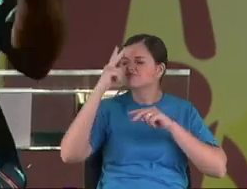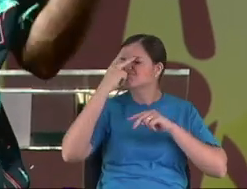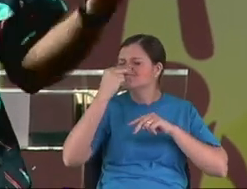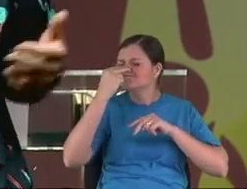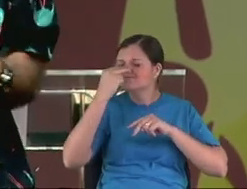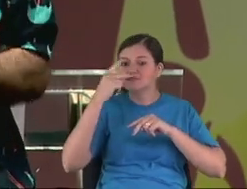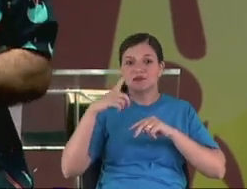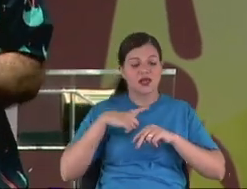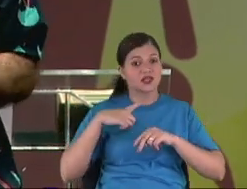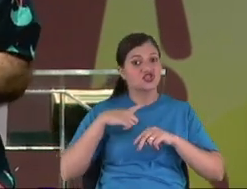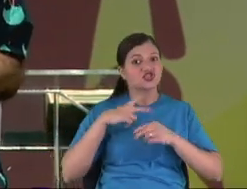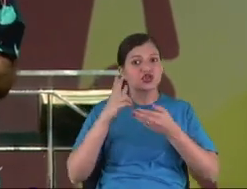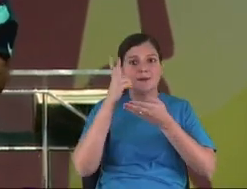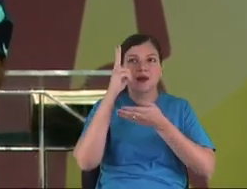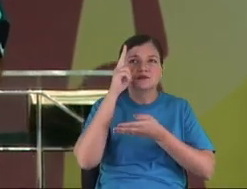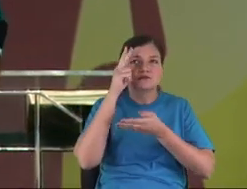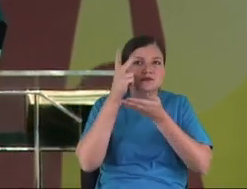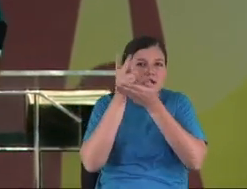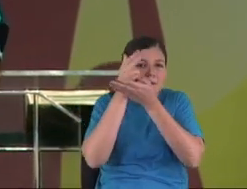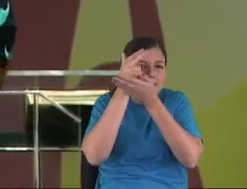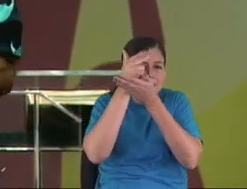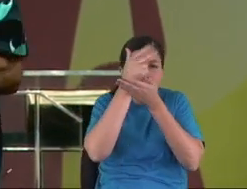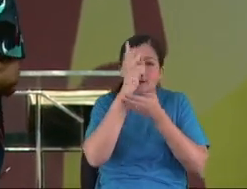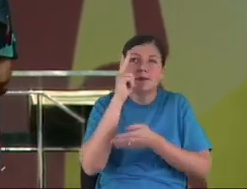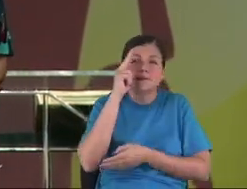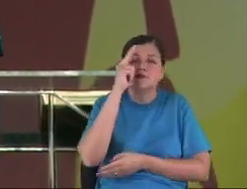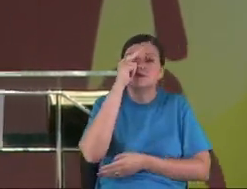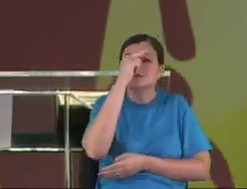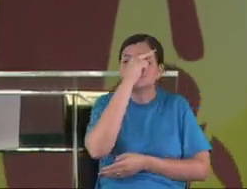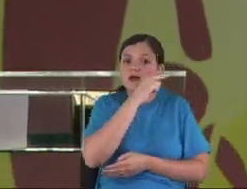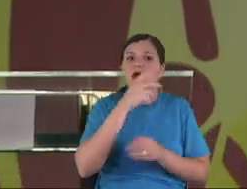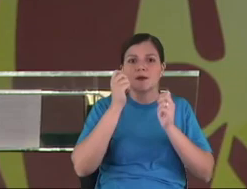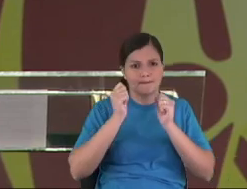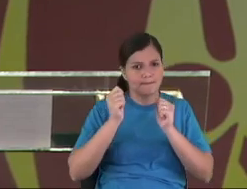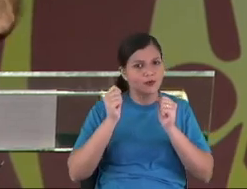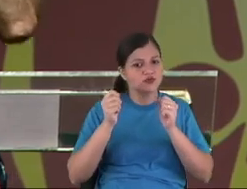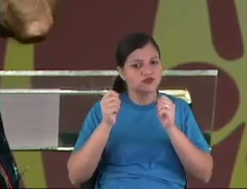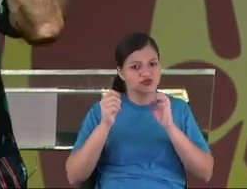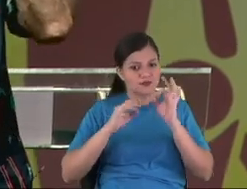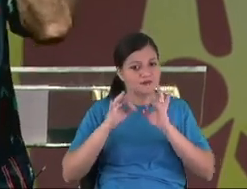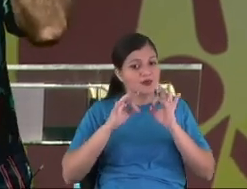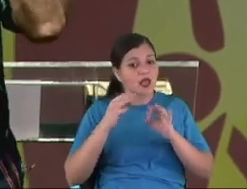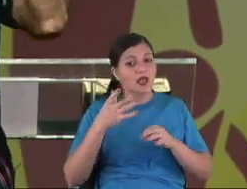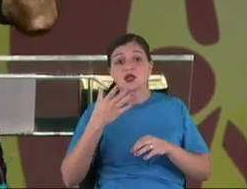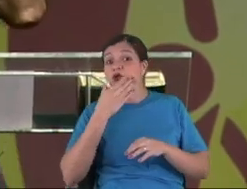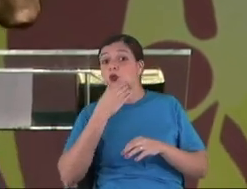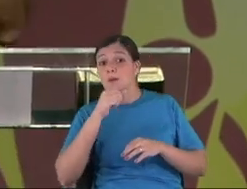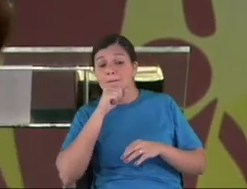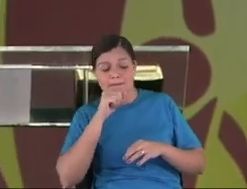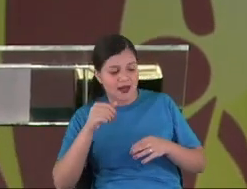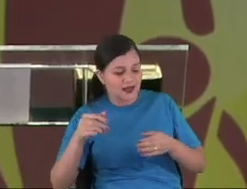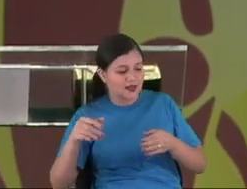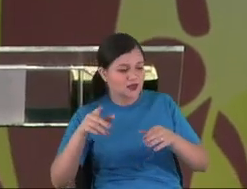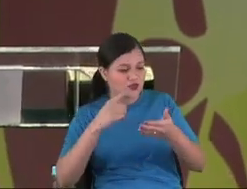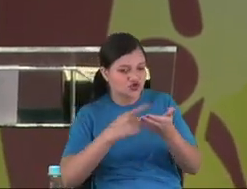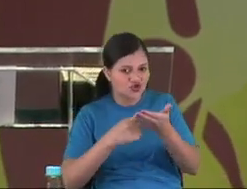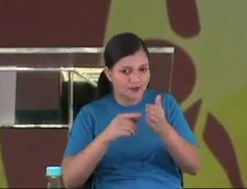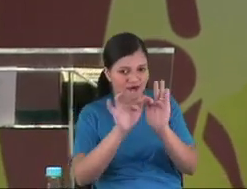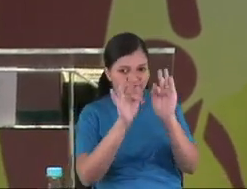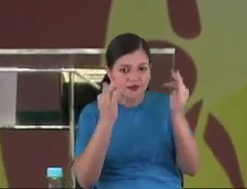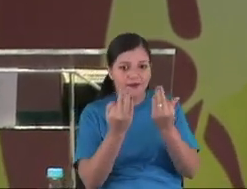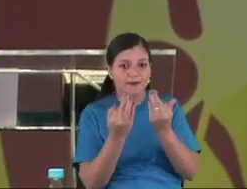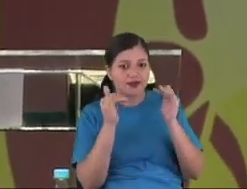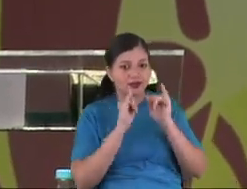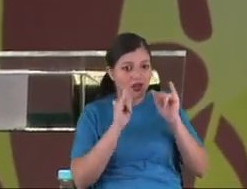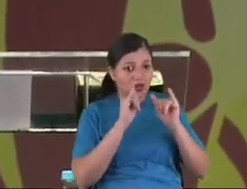shadows. only a surgery can resolve it. And they were poor, and my dad told